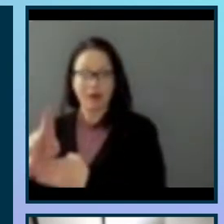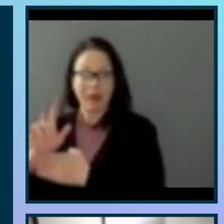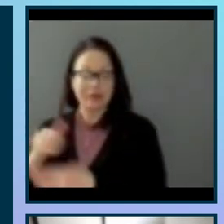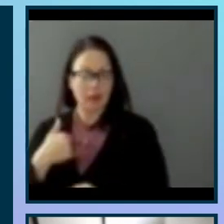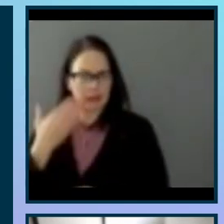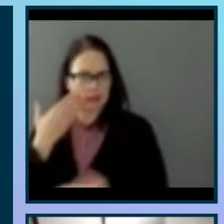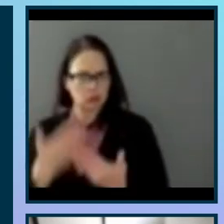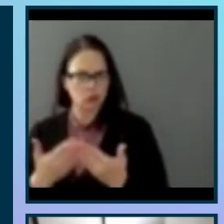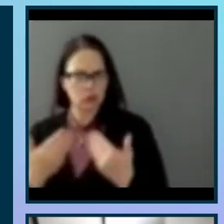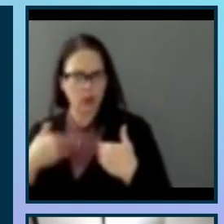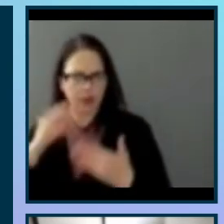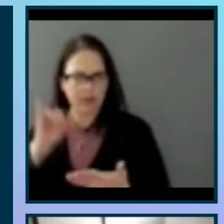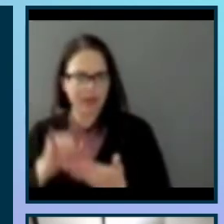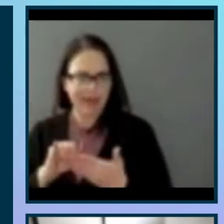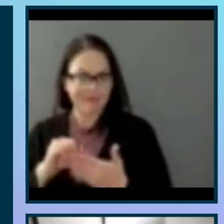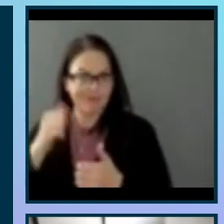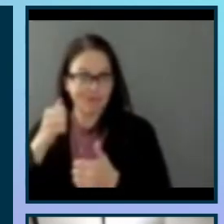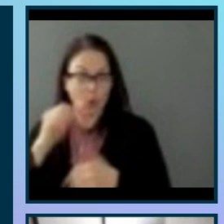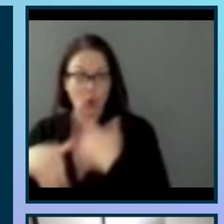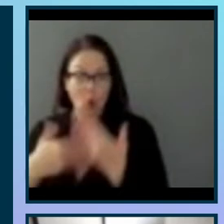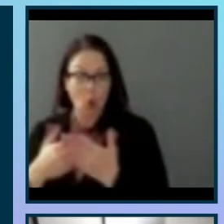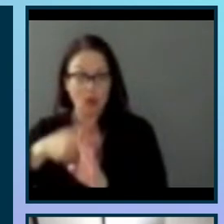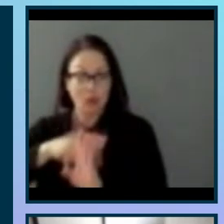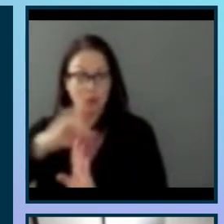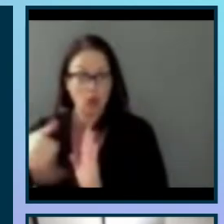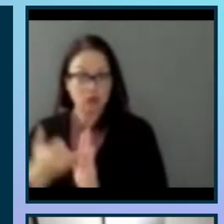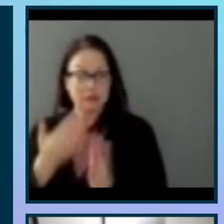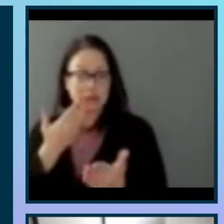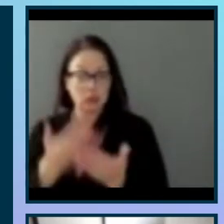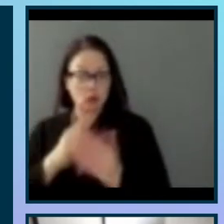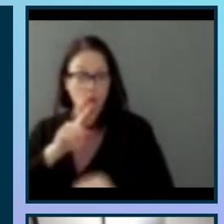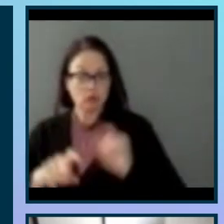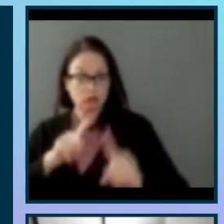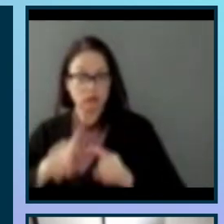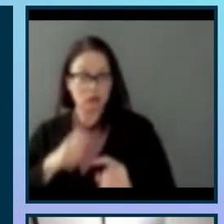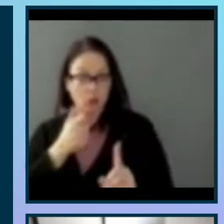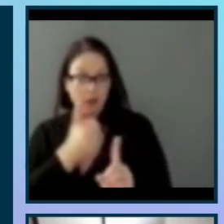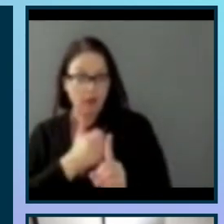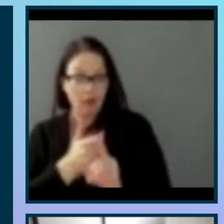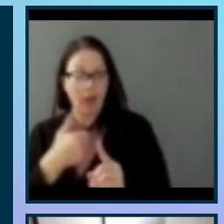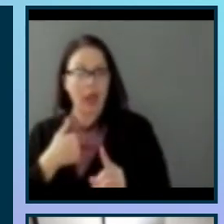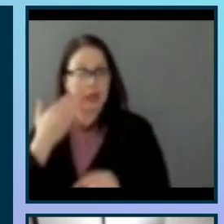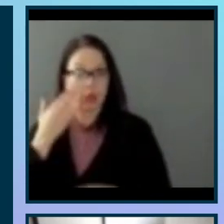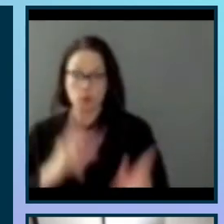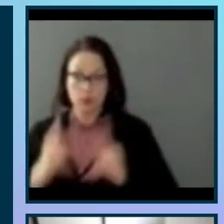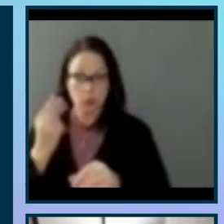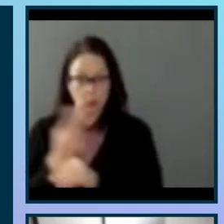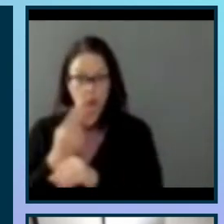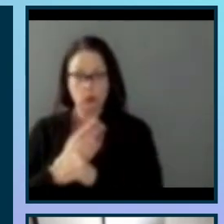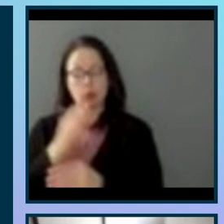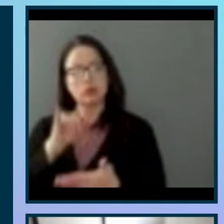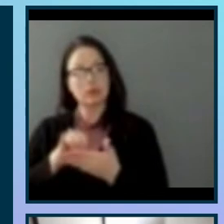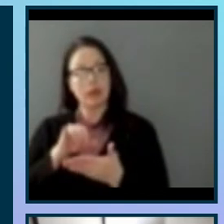have for every project that you work on. Great questions to ask. I know folks who use them post